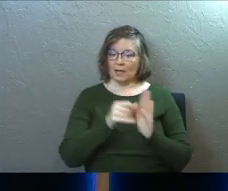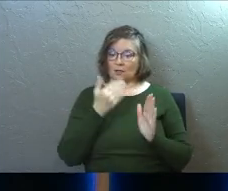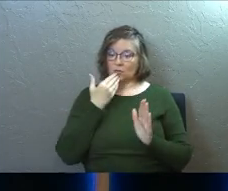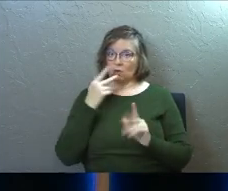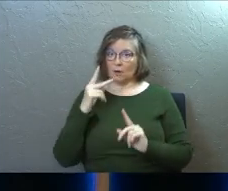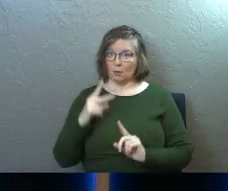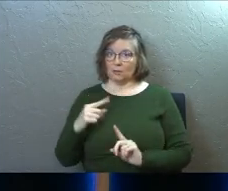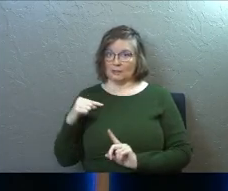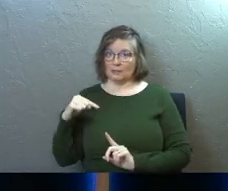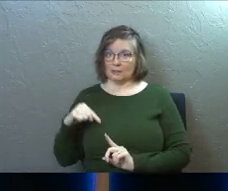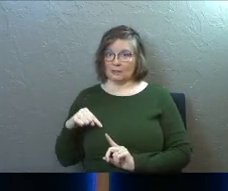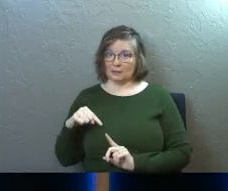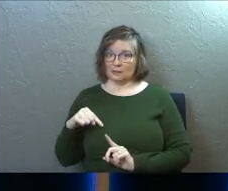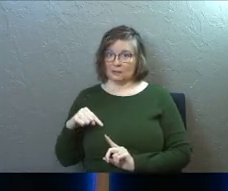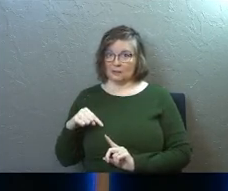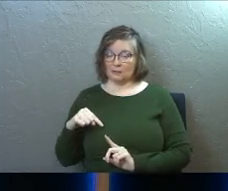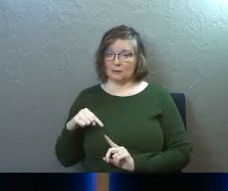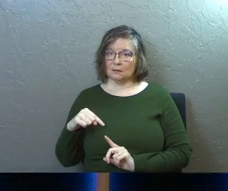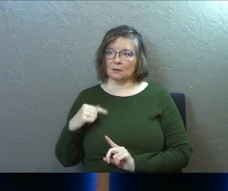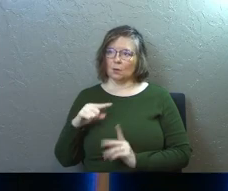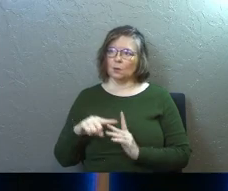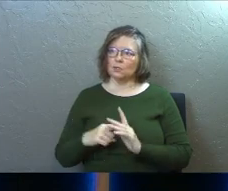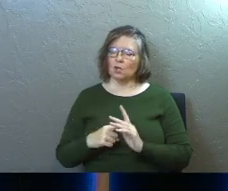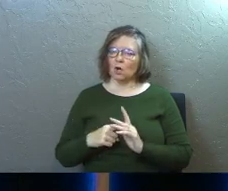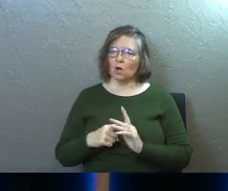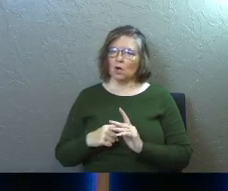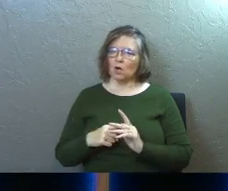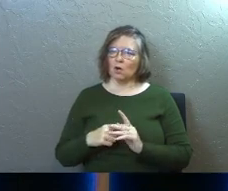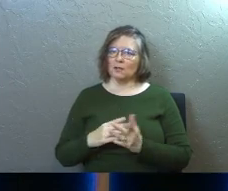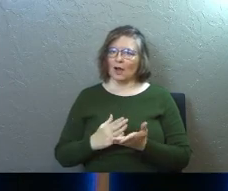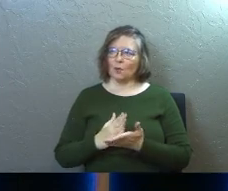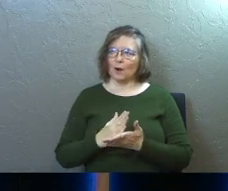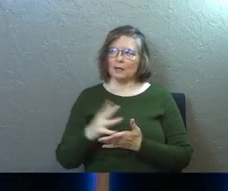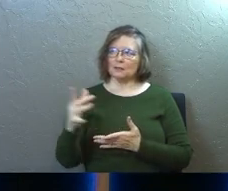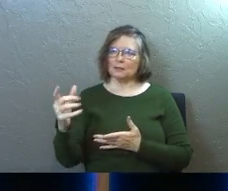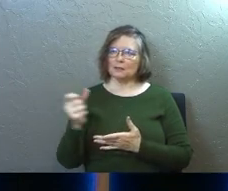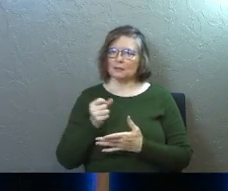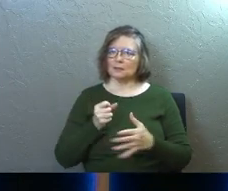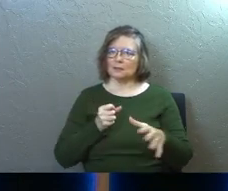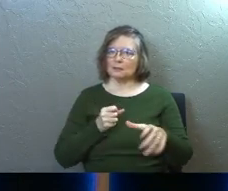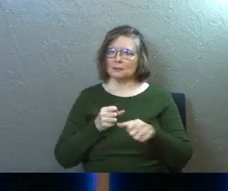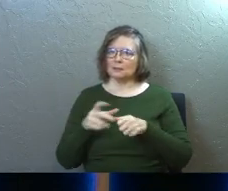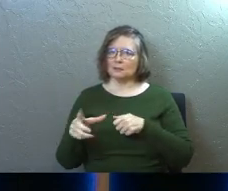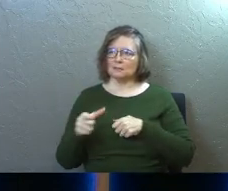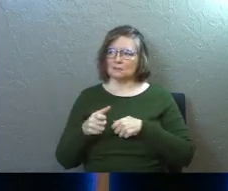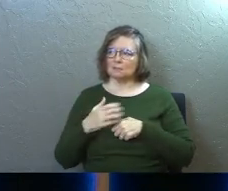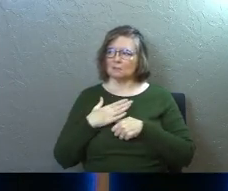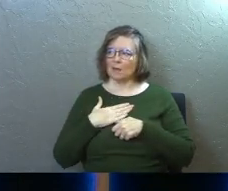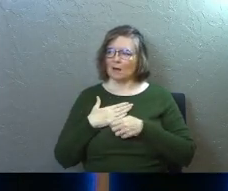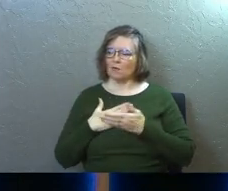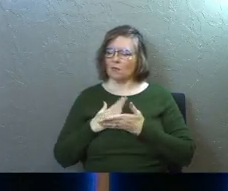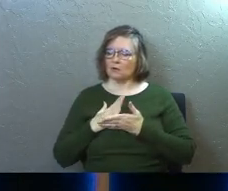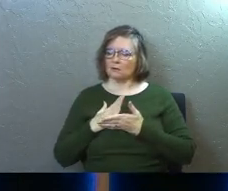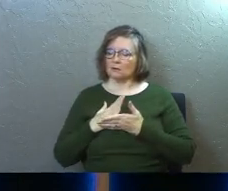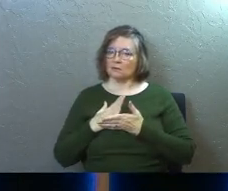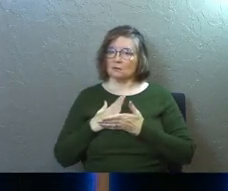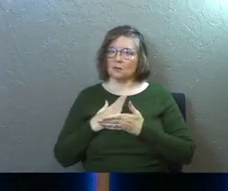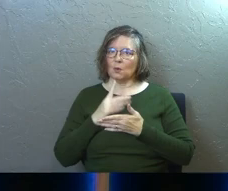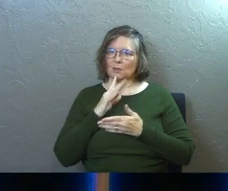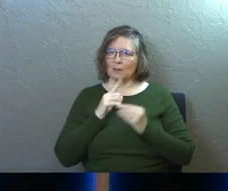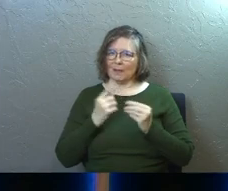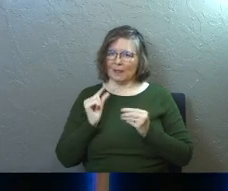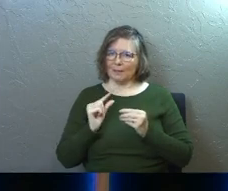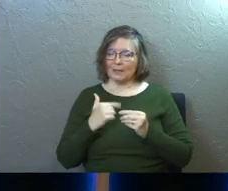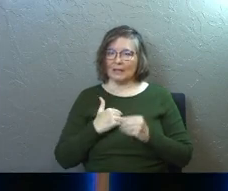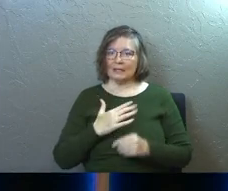a good person, we start to take our rights back. If we do that, we talked about that last week a bit.